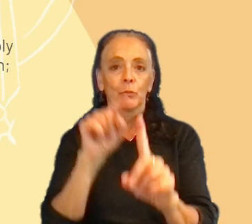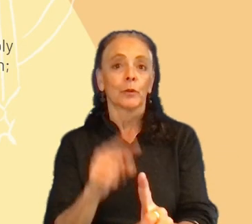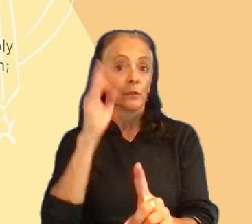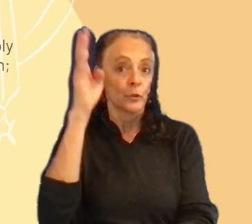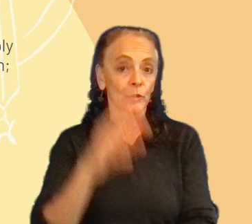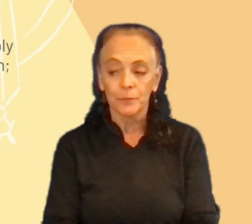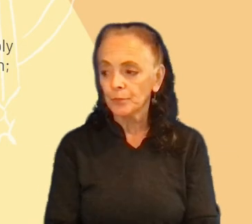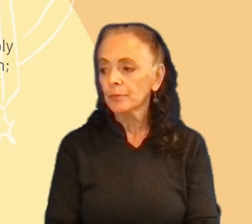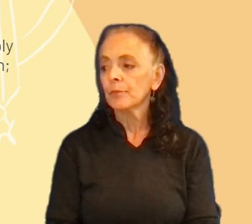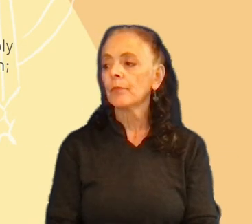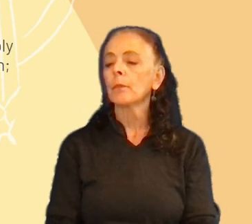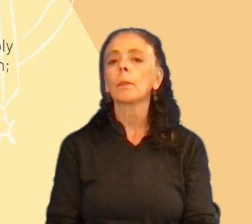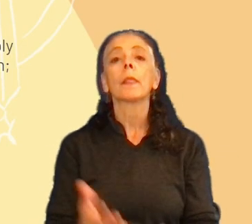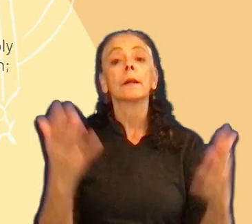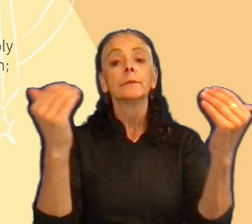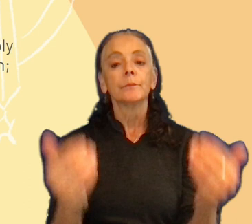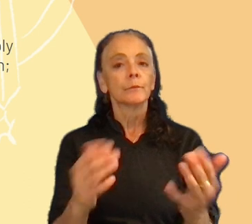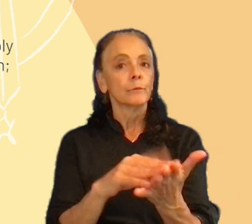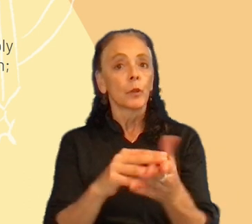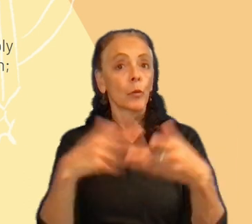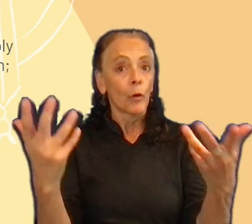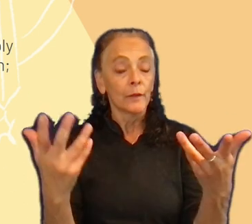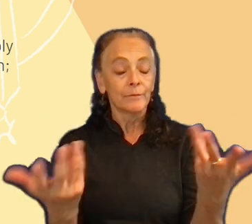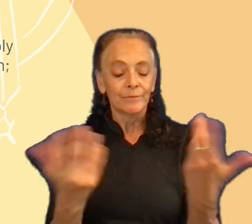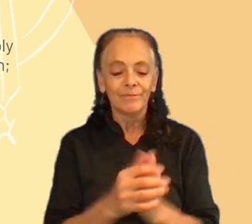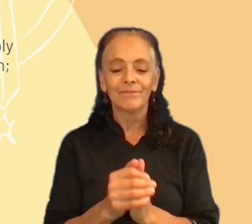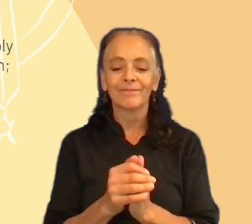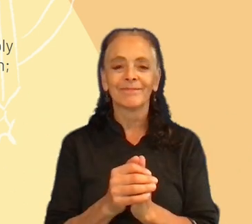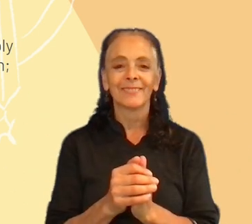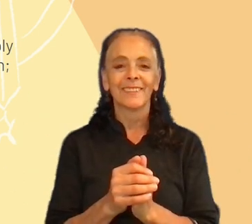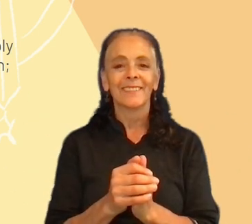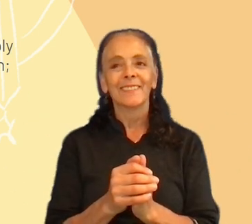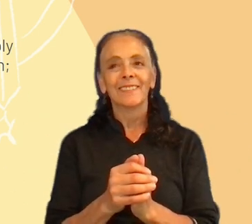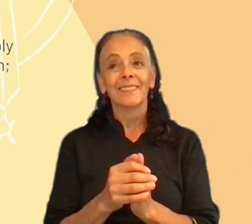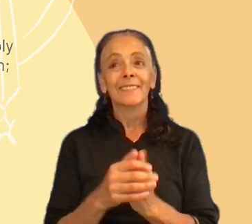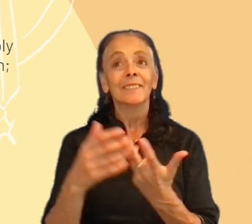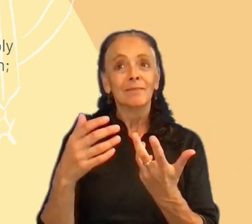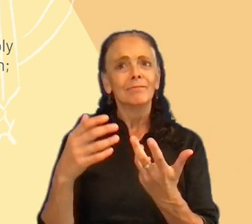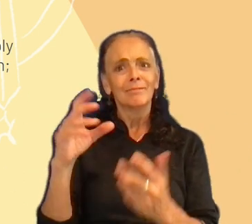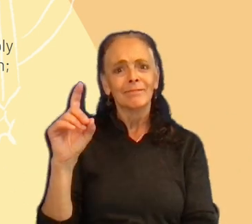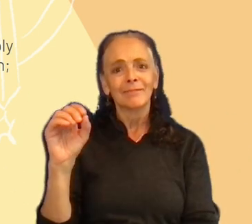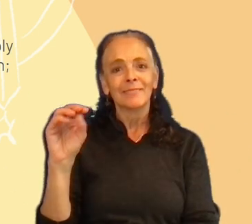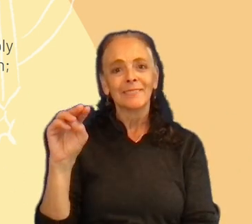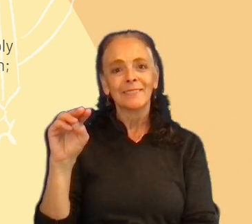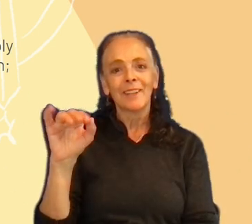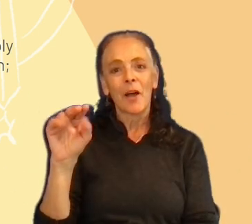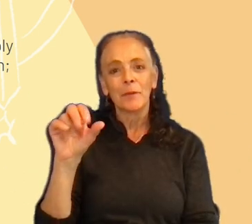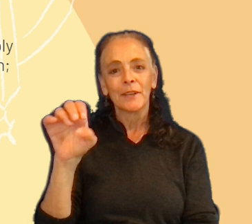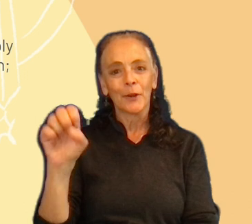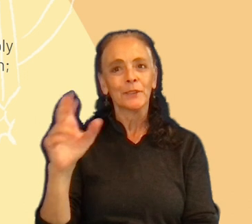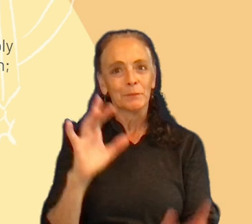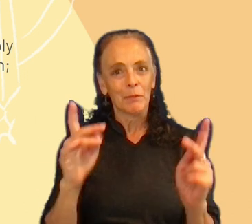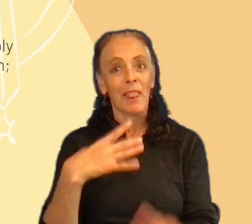Then, what did we learn from it? That, overall, Dominos is a praised game. People like it and like